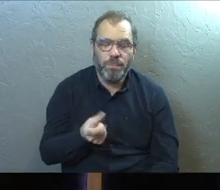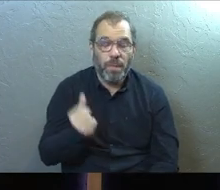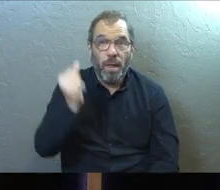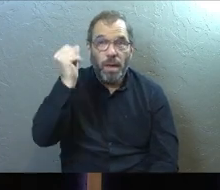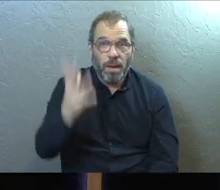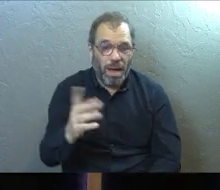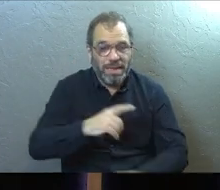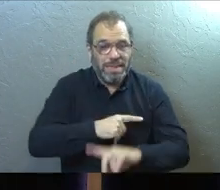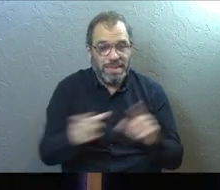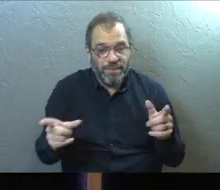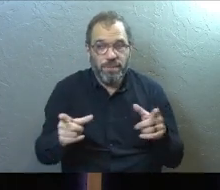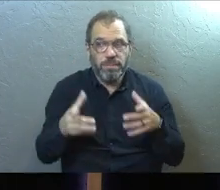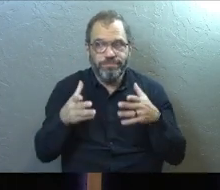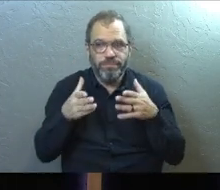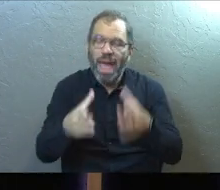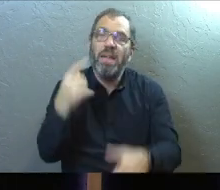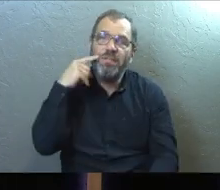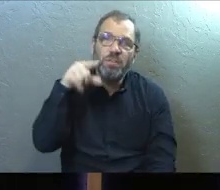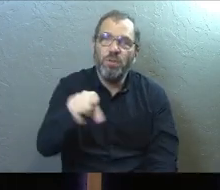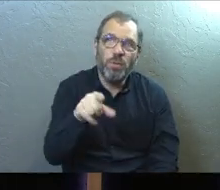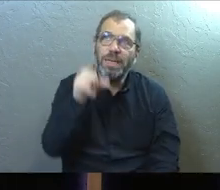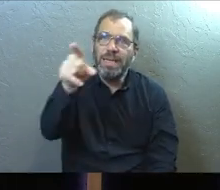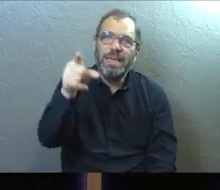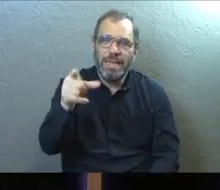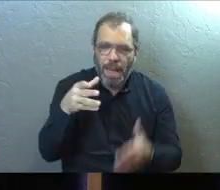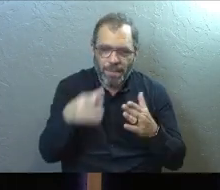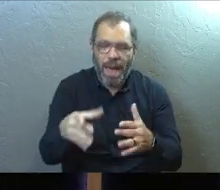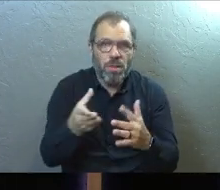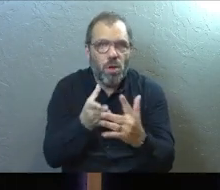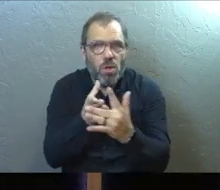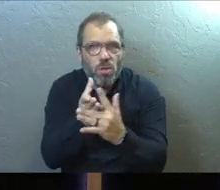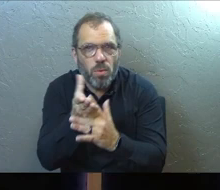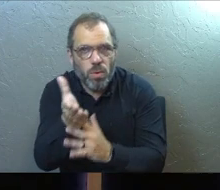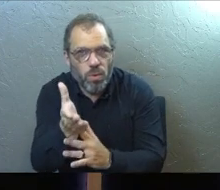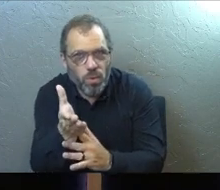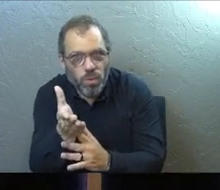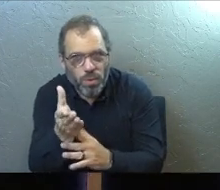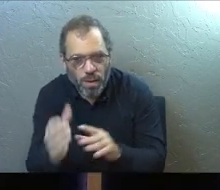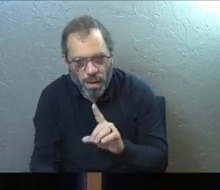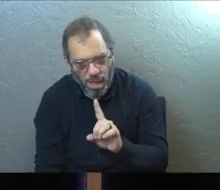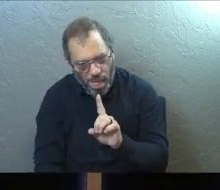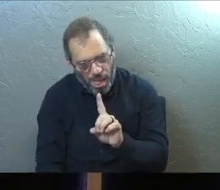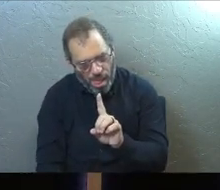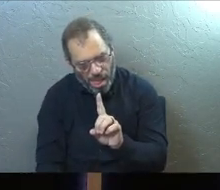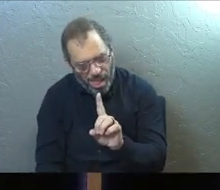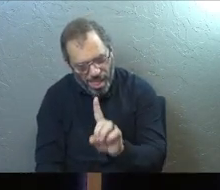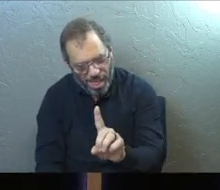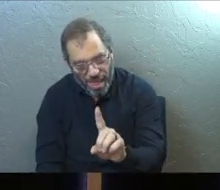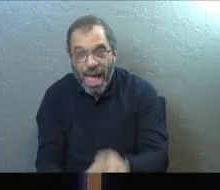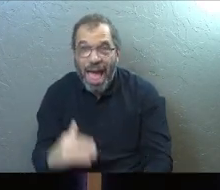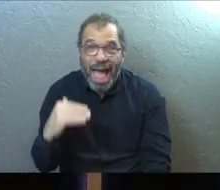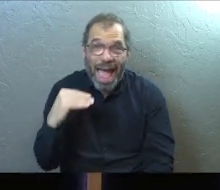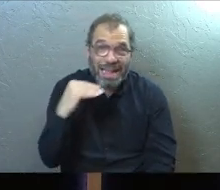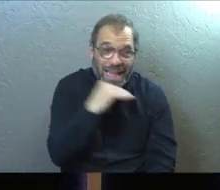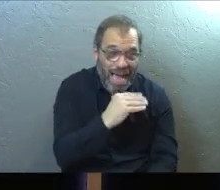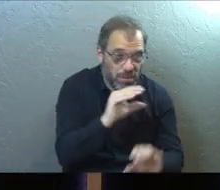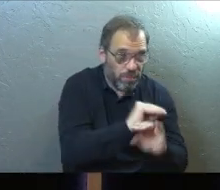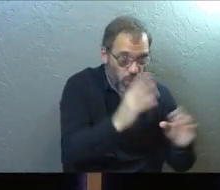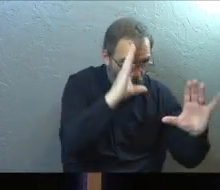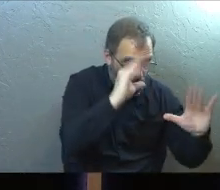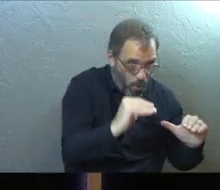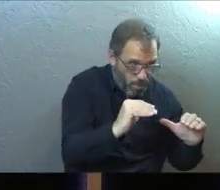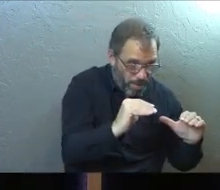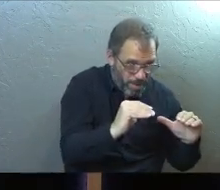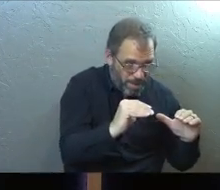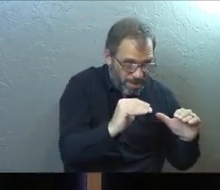God has a different destiny for you. He has a path through. Yes. And lies of hopelessness are